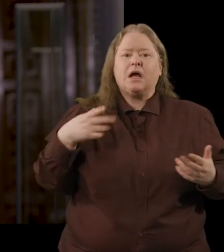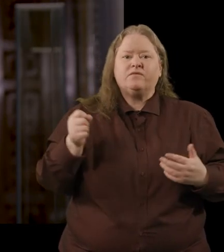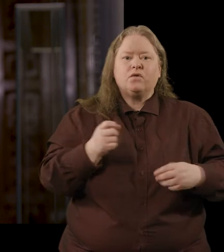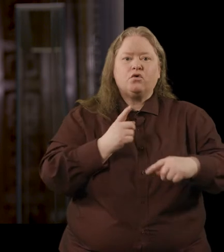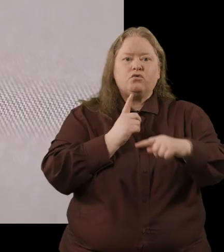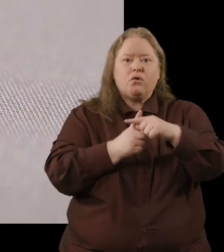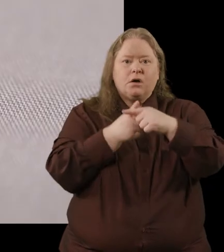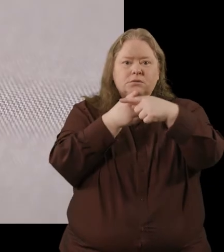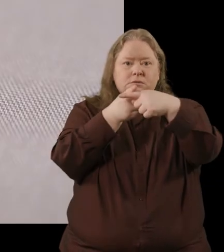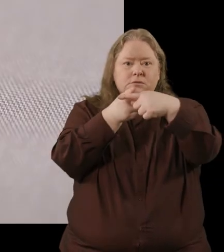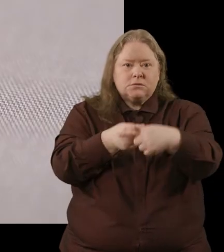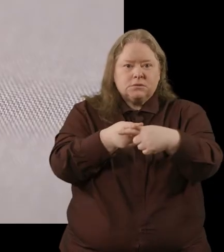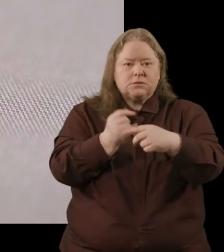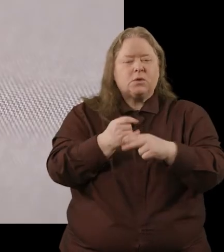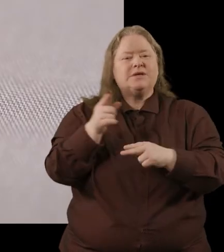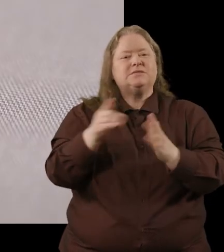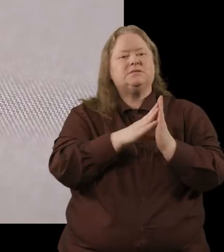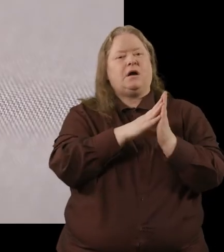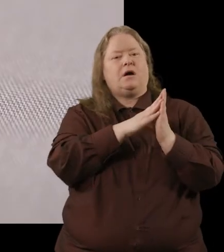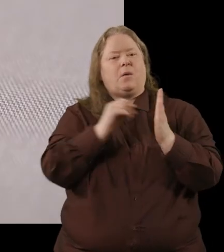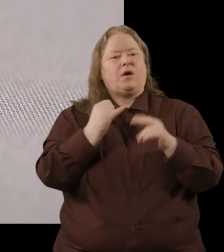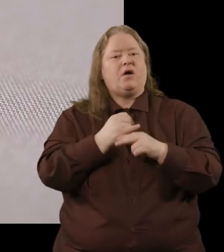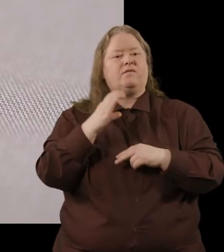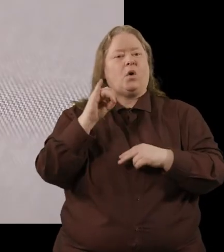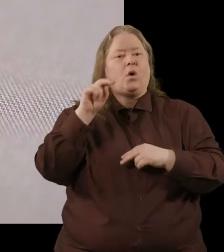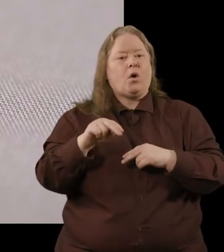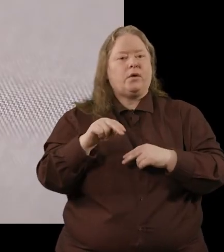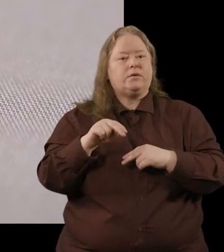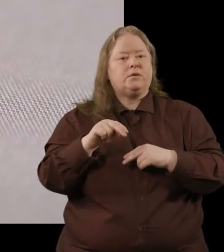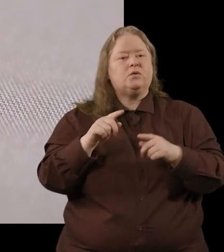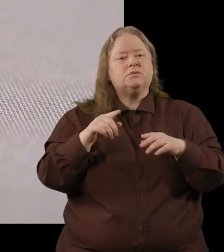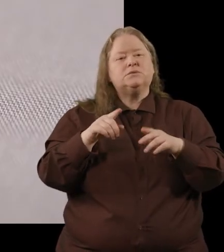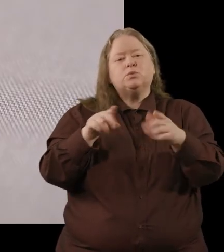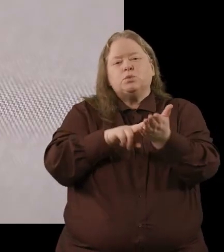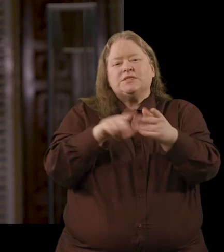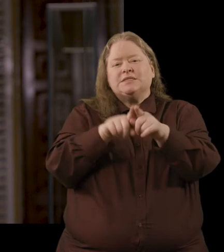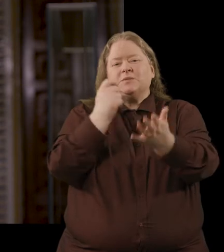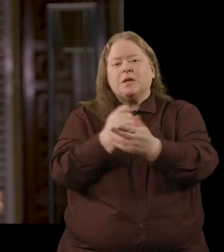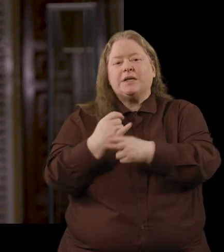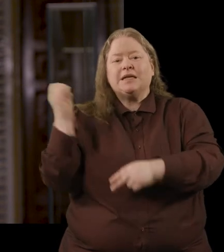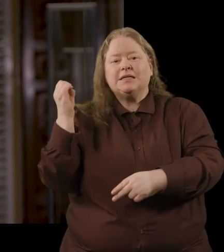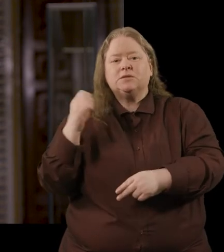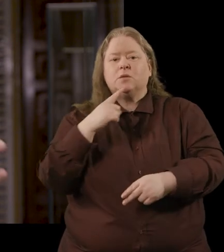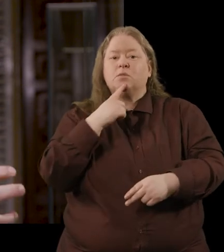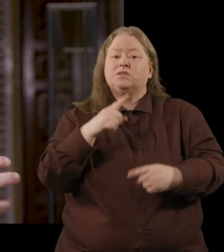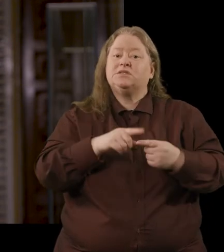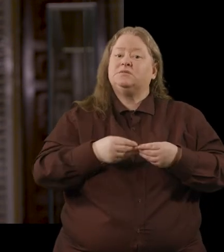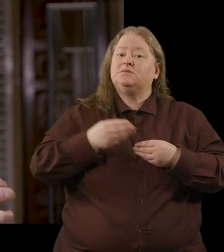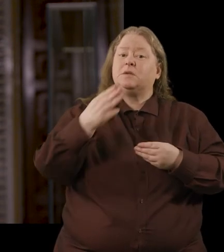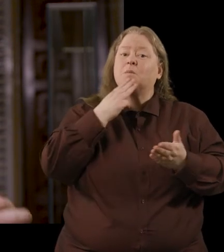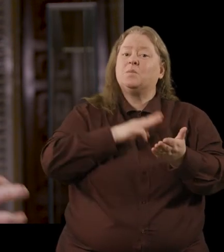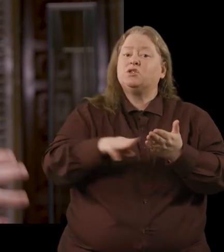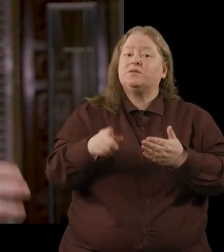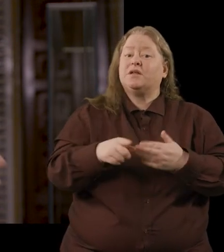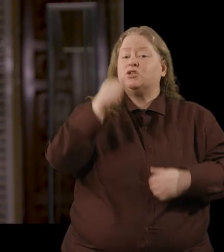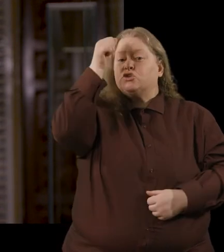a cross on it so it's an imitation of a coin used at the same time in england but it's giving across that message um that